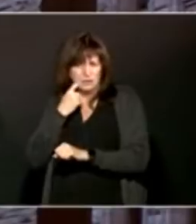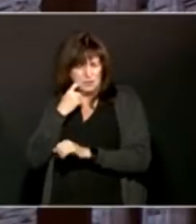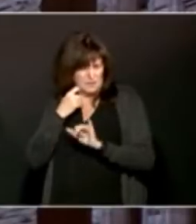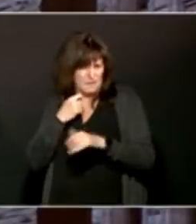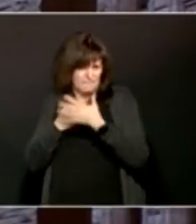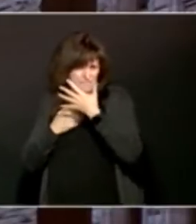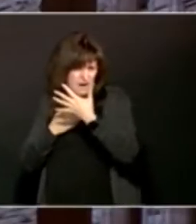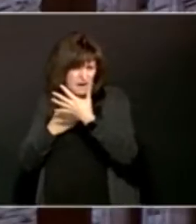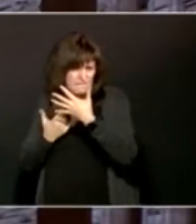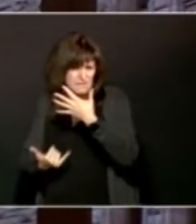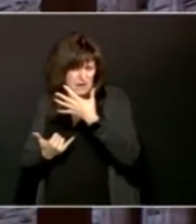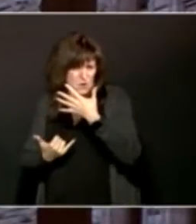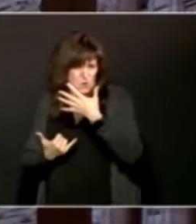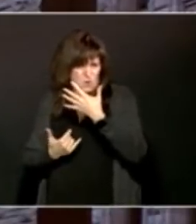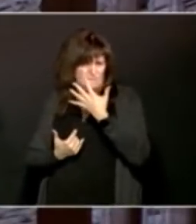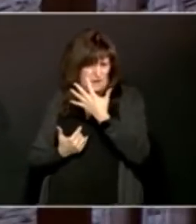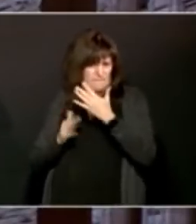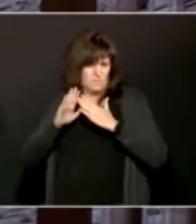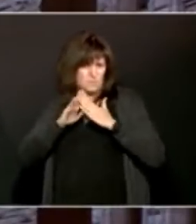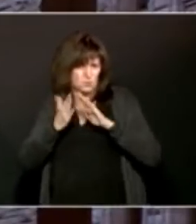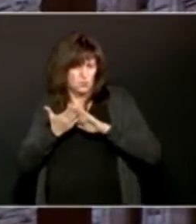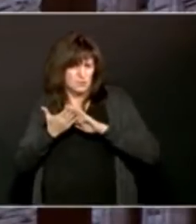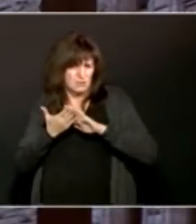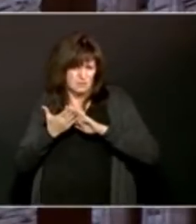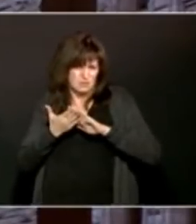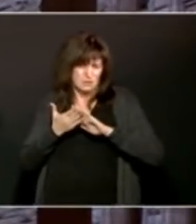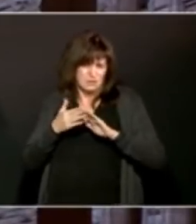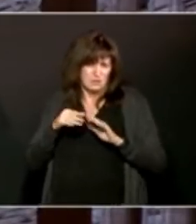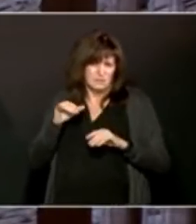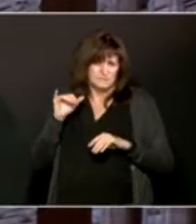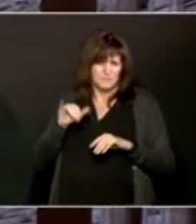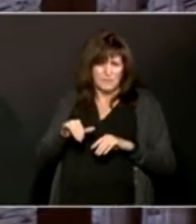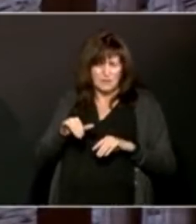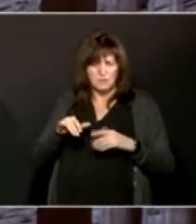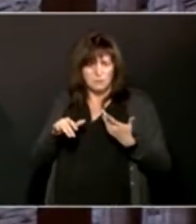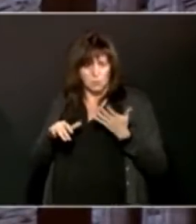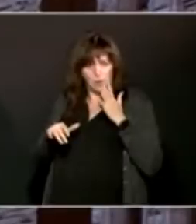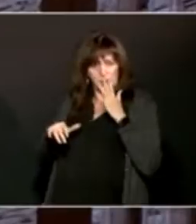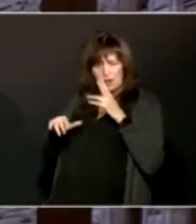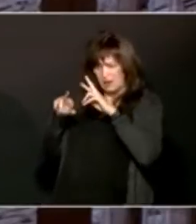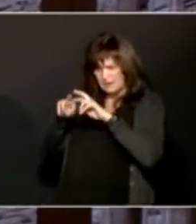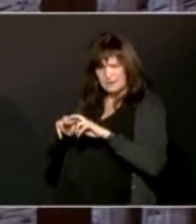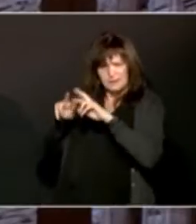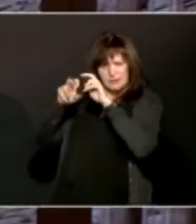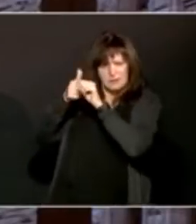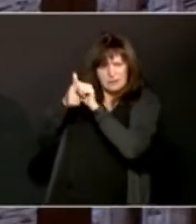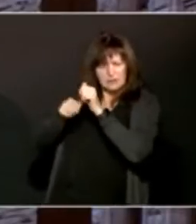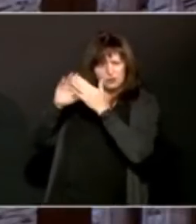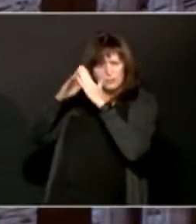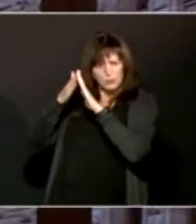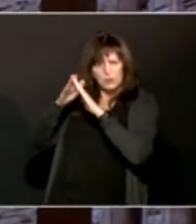And we will continue to do that on a case-by-case basis. Follow-up?